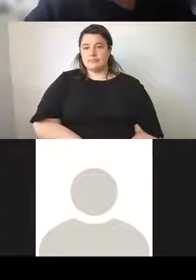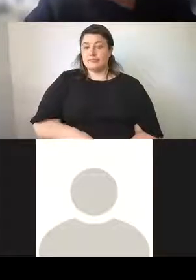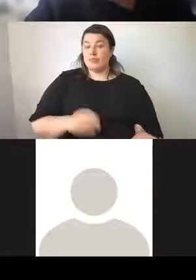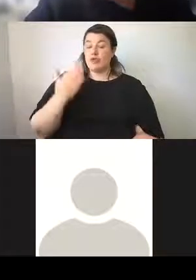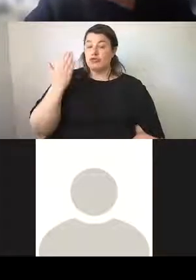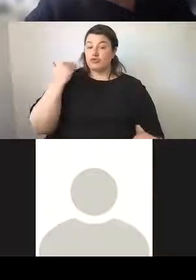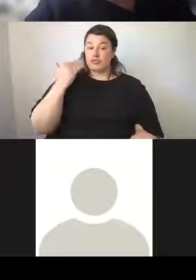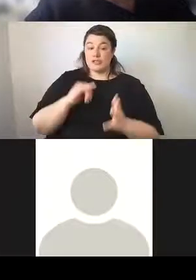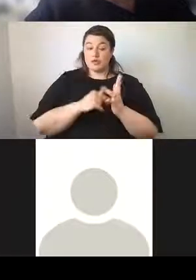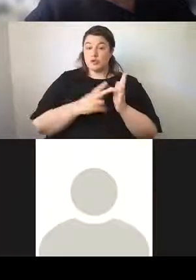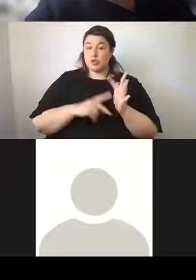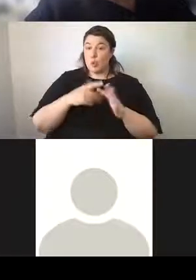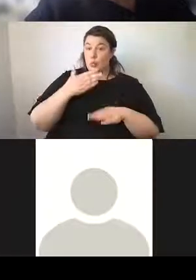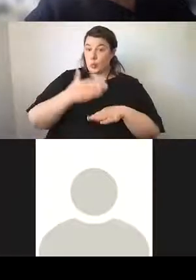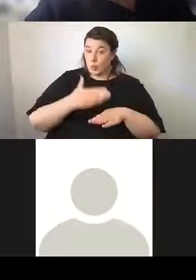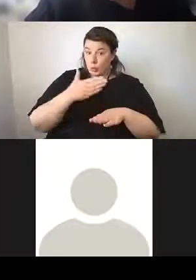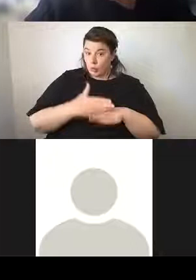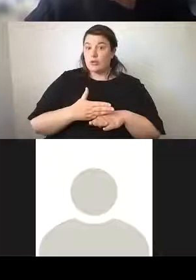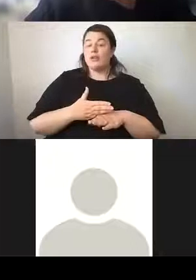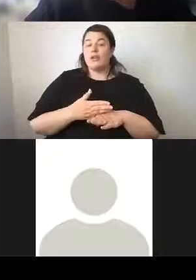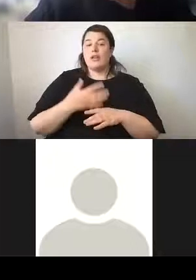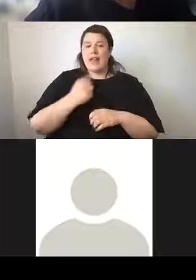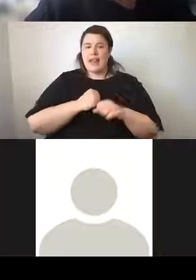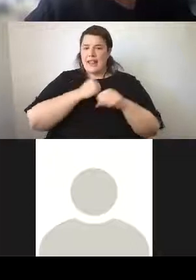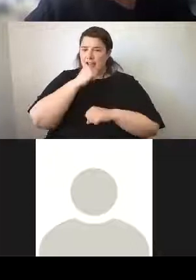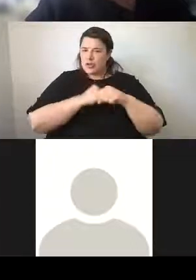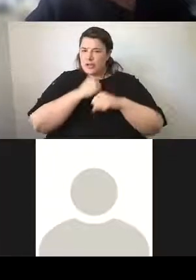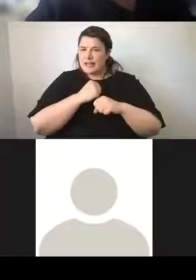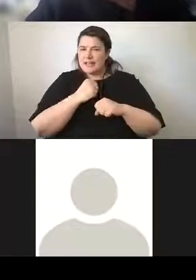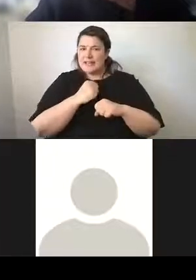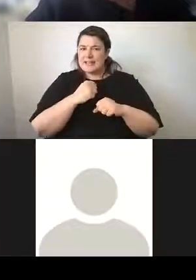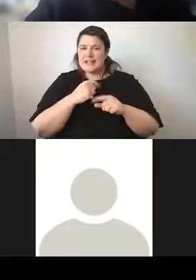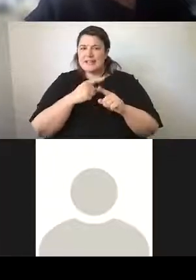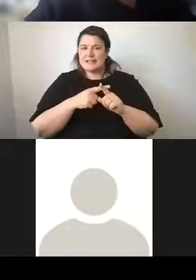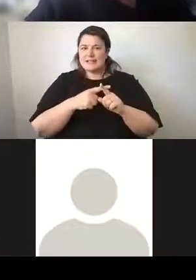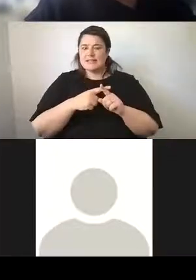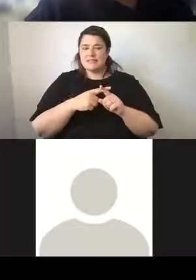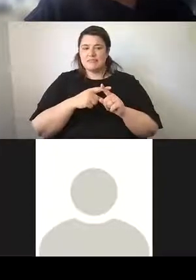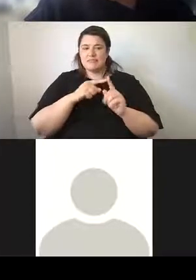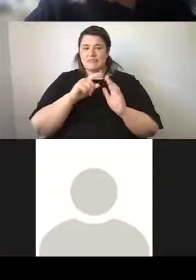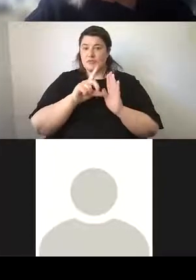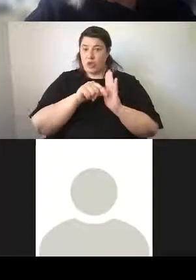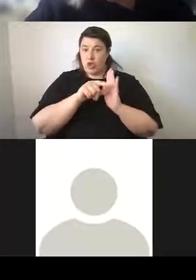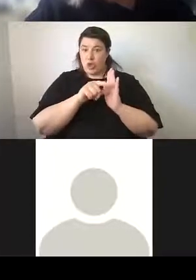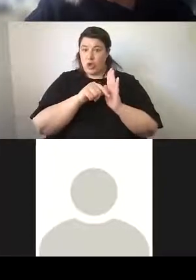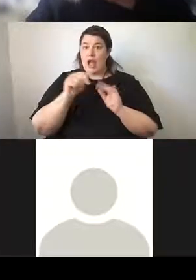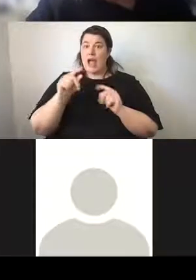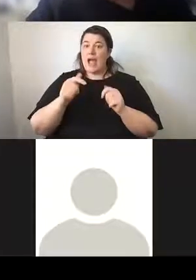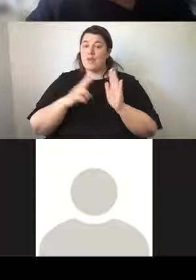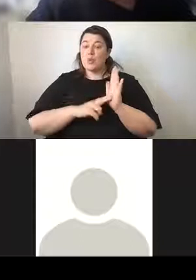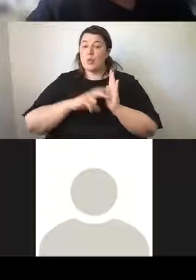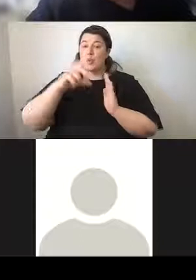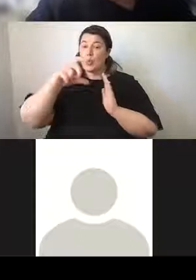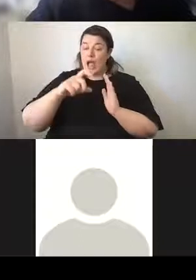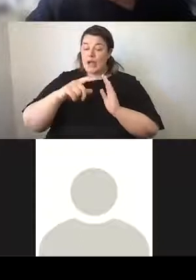works, we have had engineers brace the clock tower. After the Newcastle earthquake,